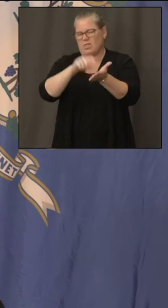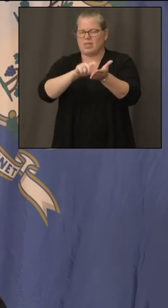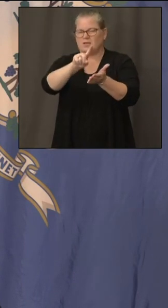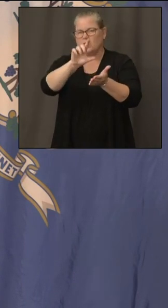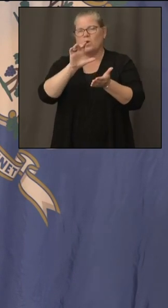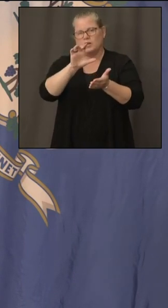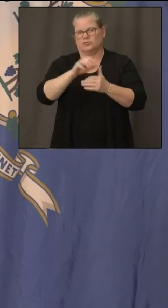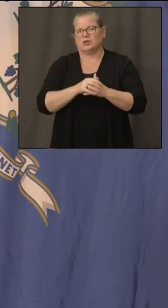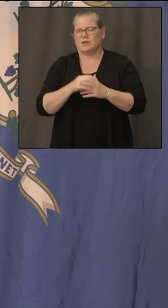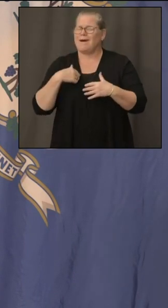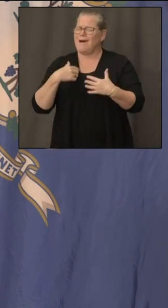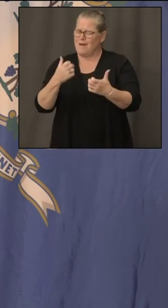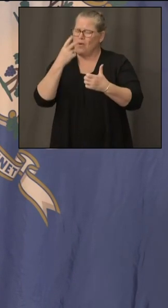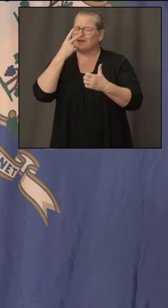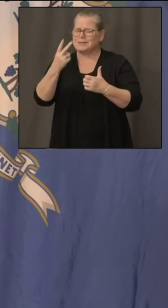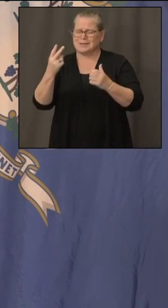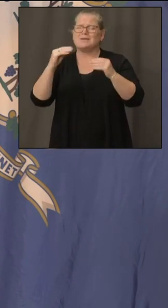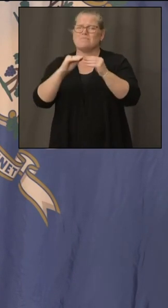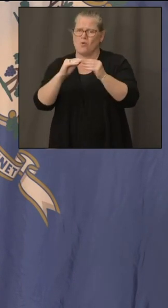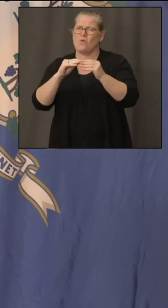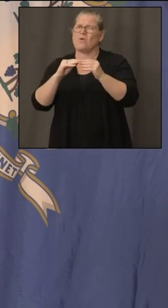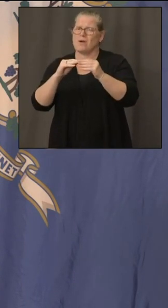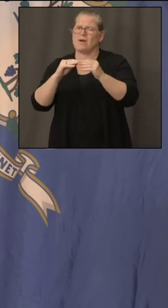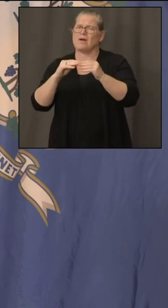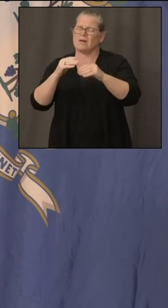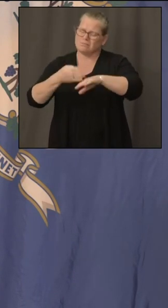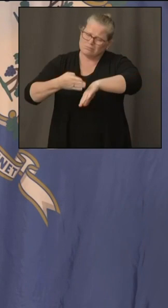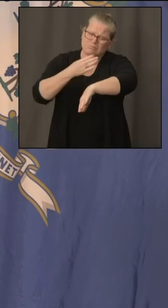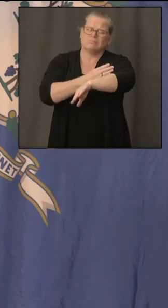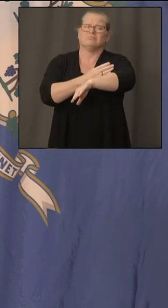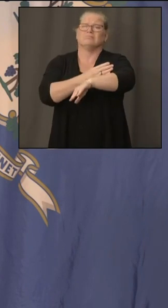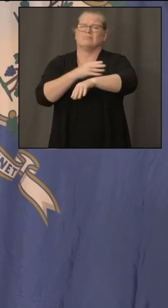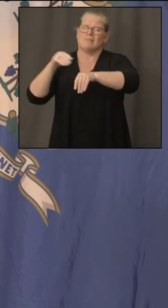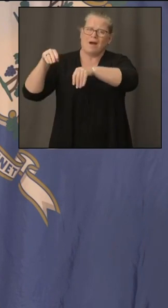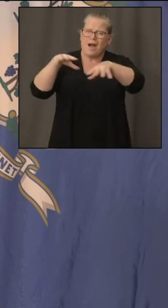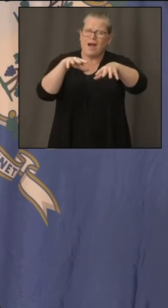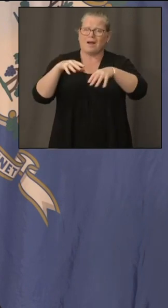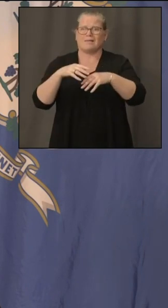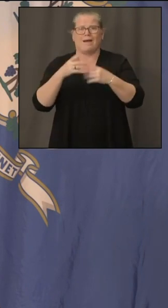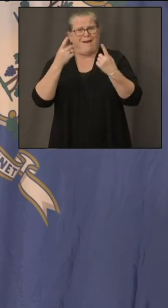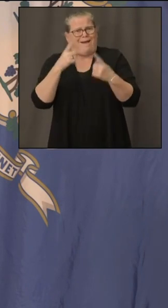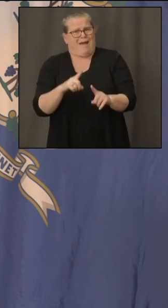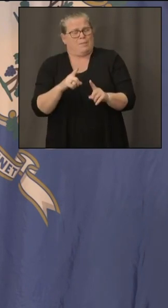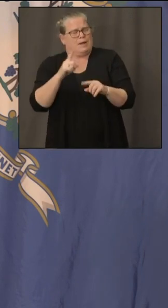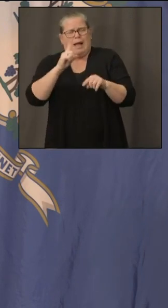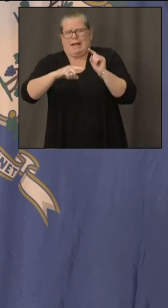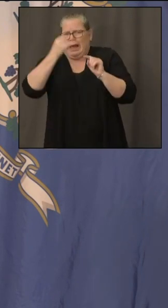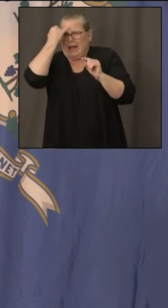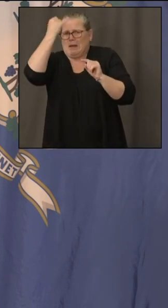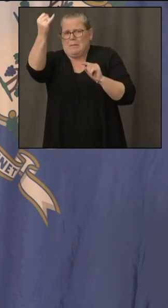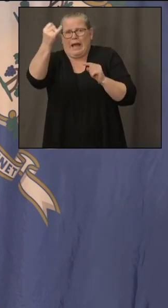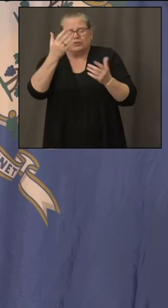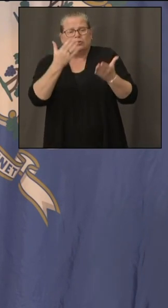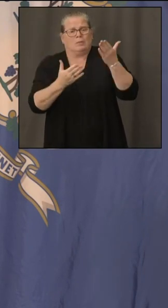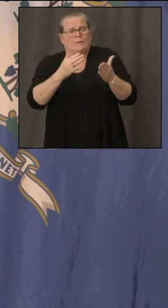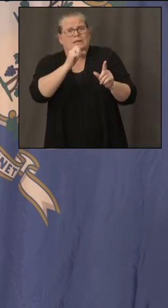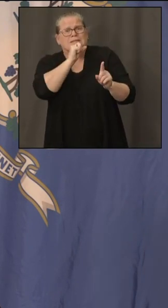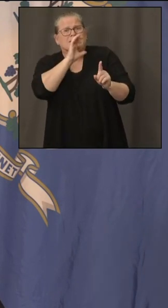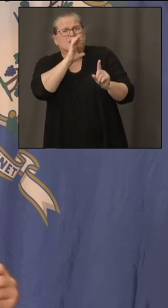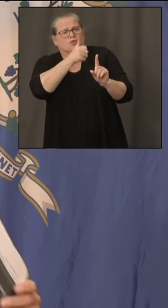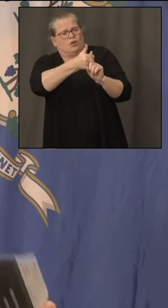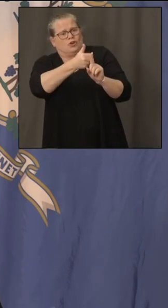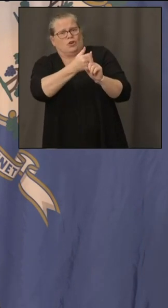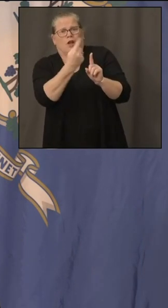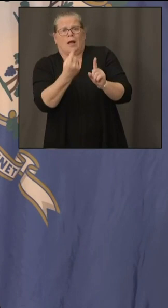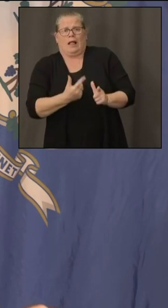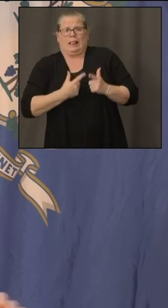who's living alone with no electricity and no air conditioning uh waiting day upon day upon day